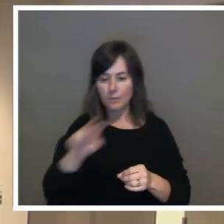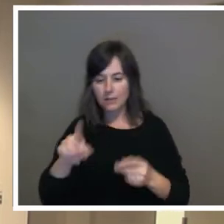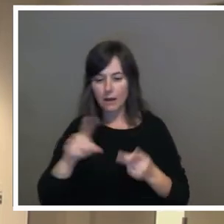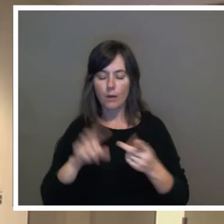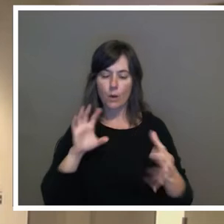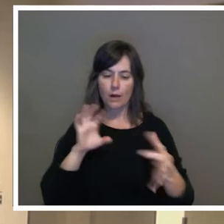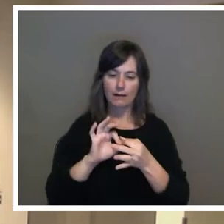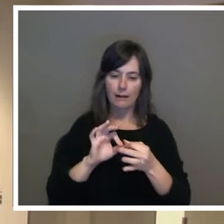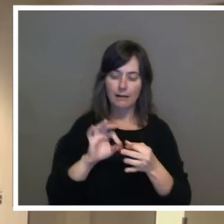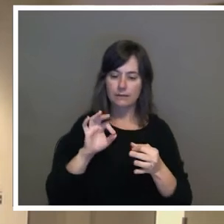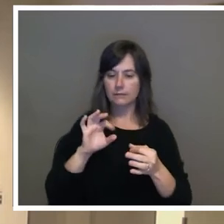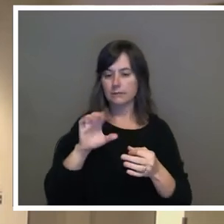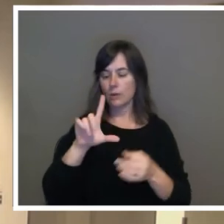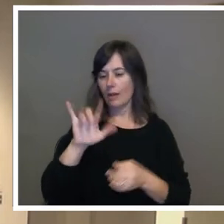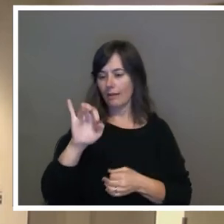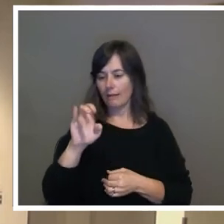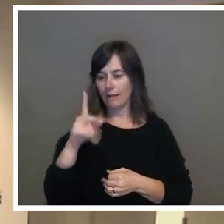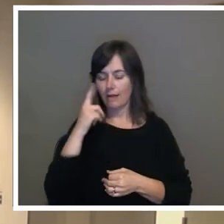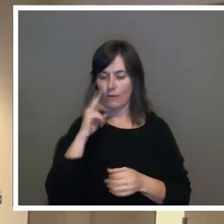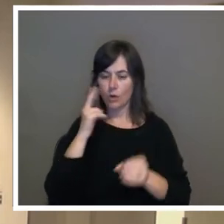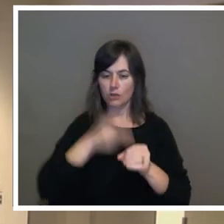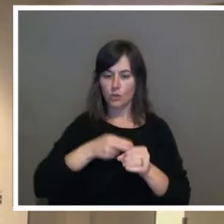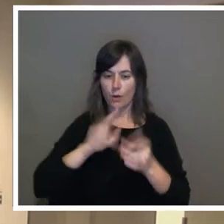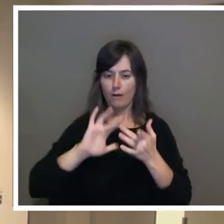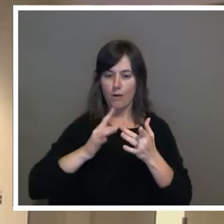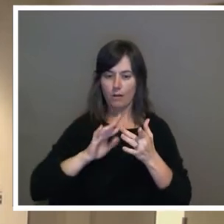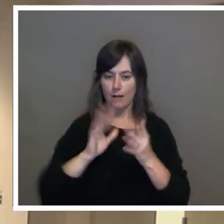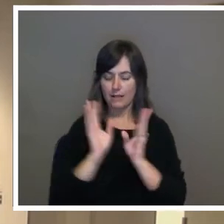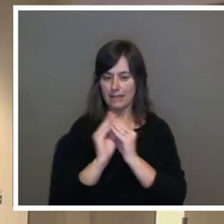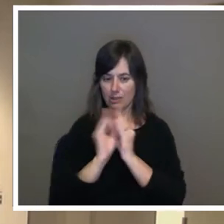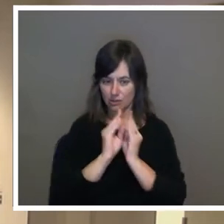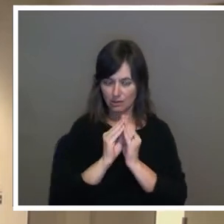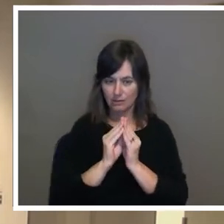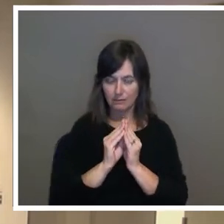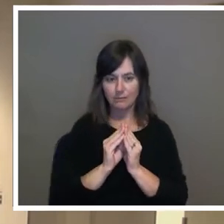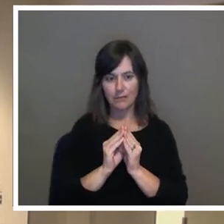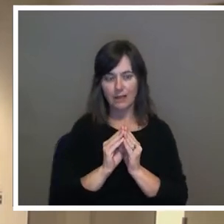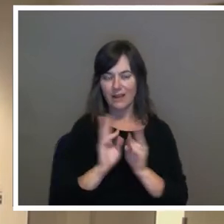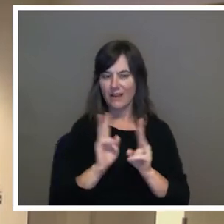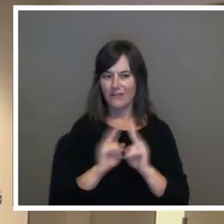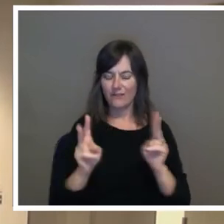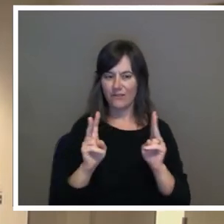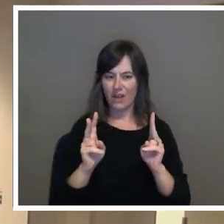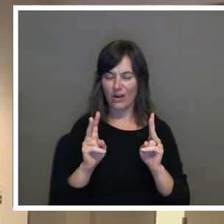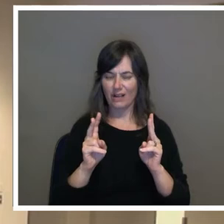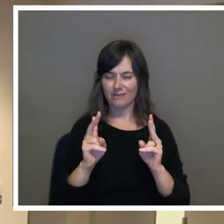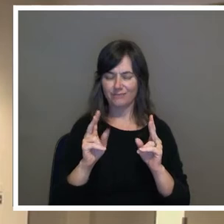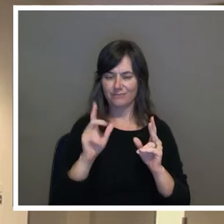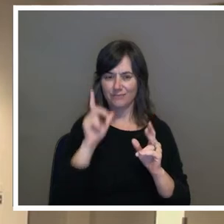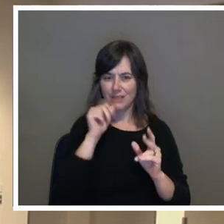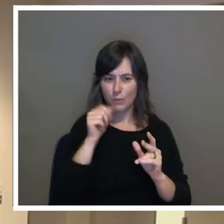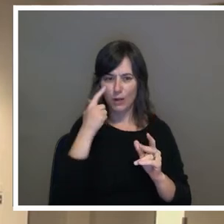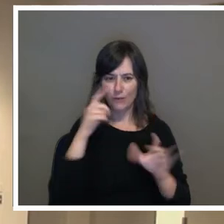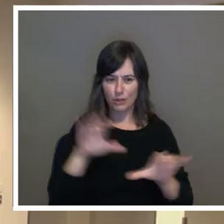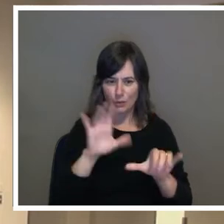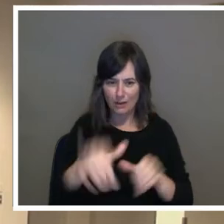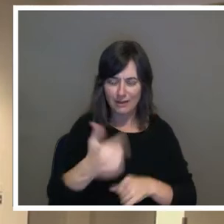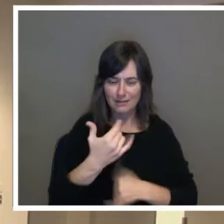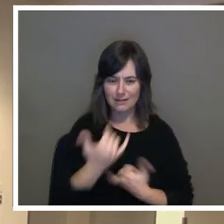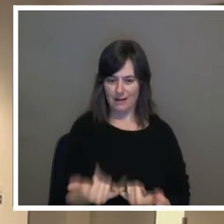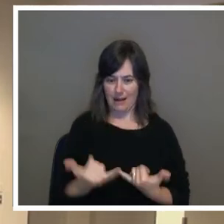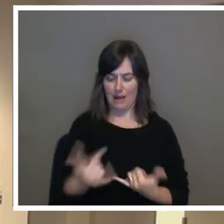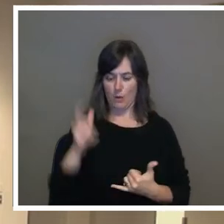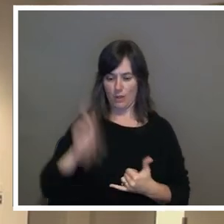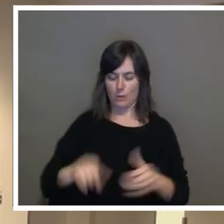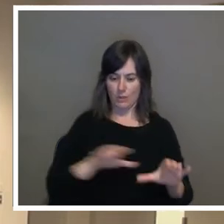to join the online session. You know, it's very, very disheartening to do that today when we were supposed to do that, and then be